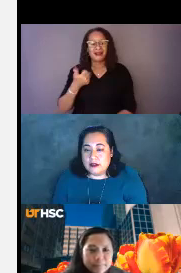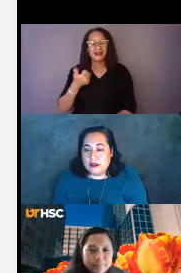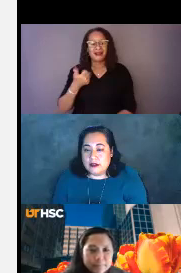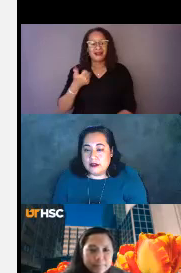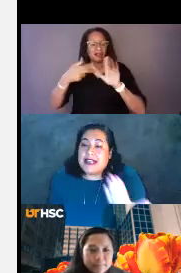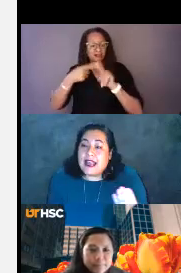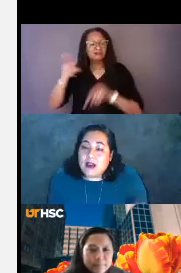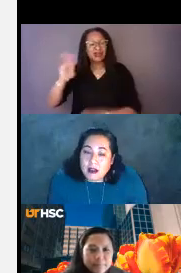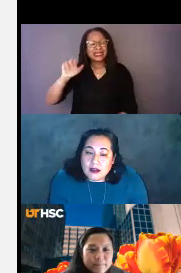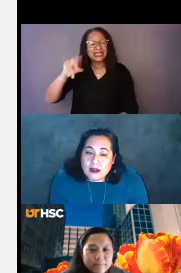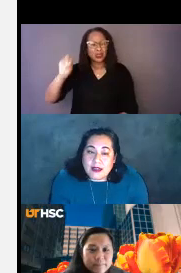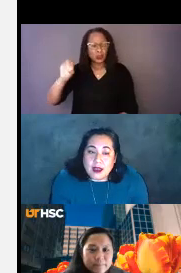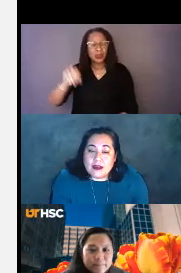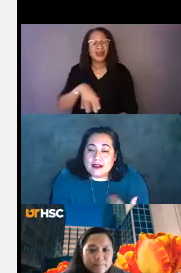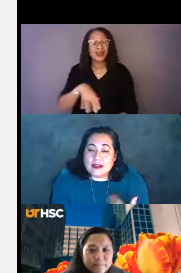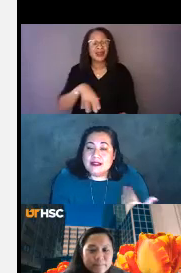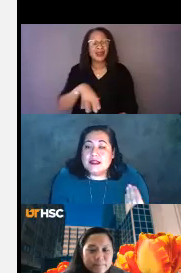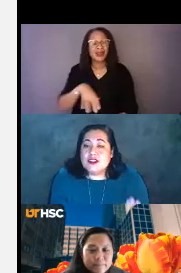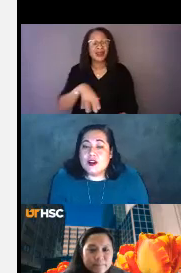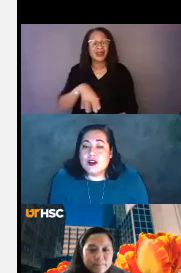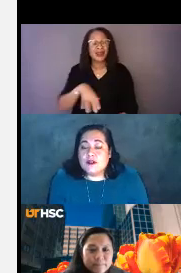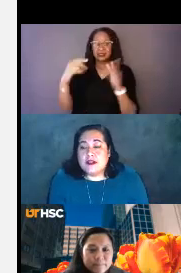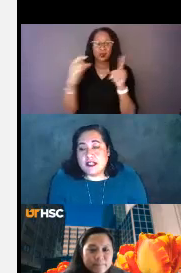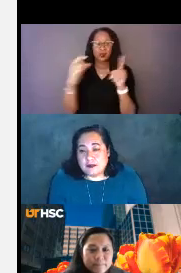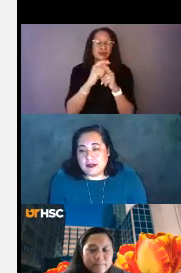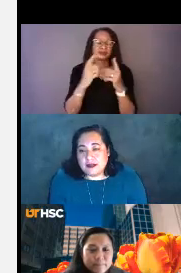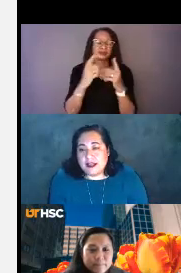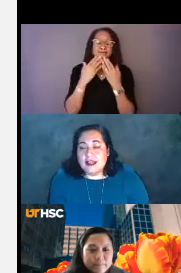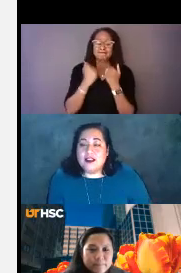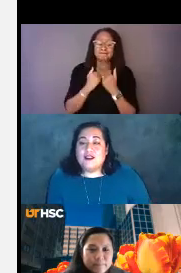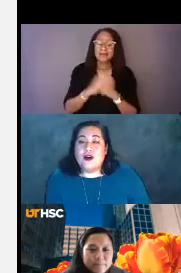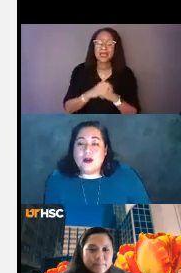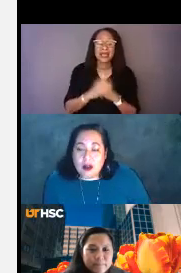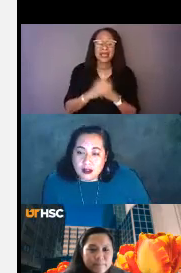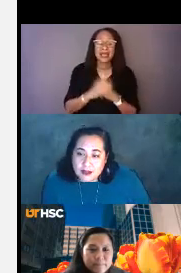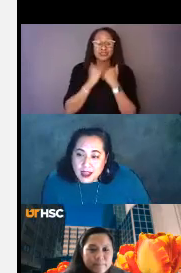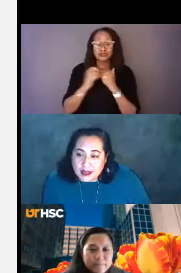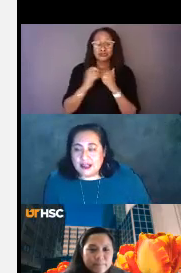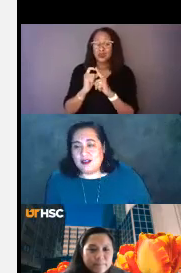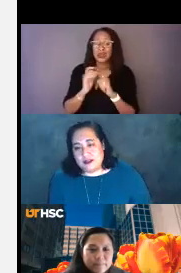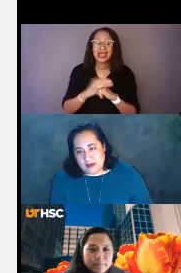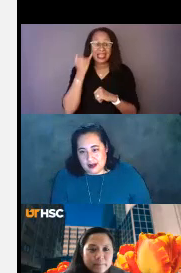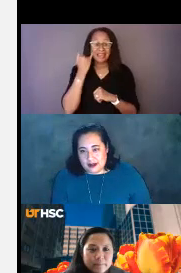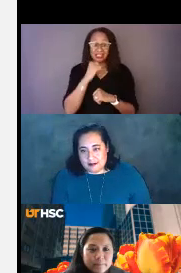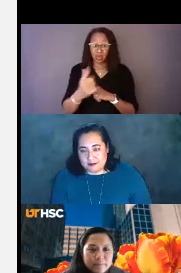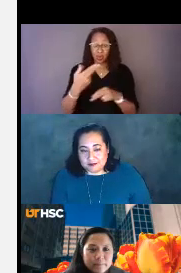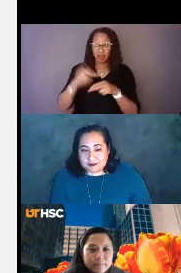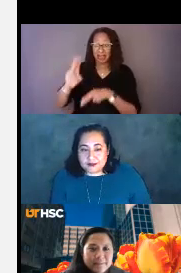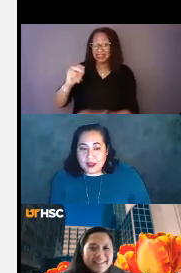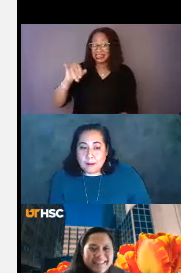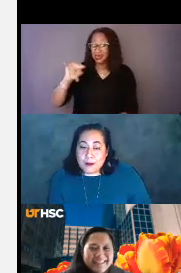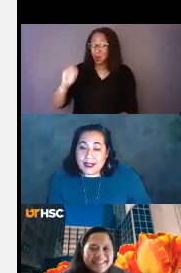Nino. And I call him that because it's a term of endearment. And if I don't call him that, he knows I'm mad at him.